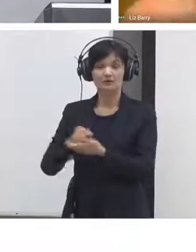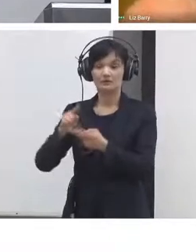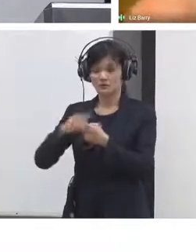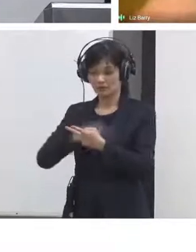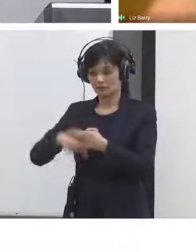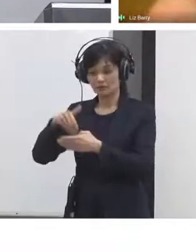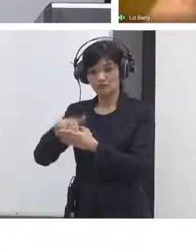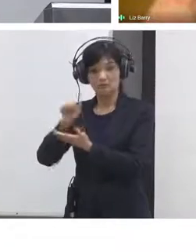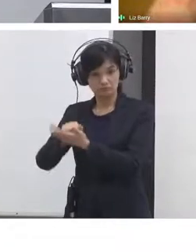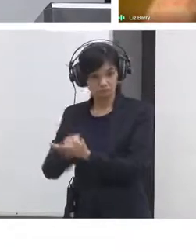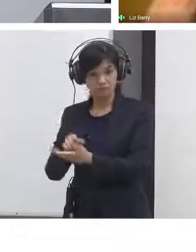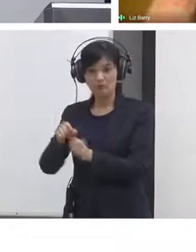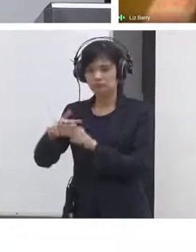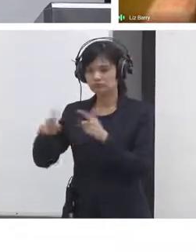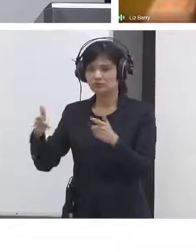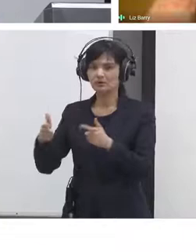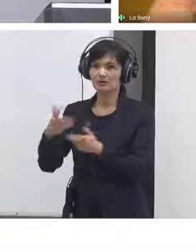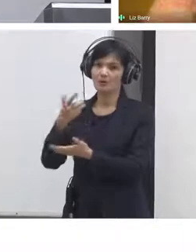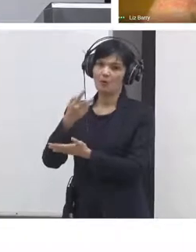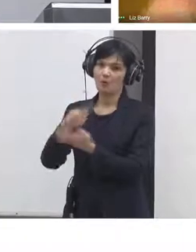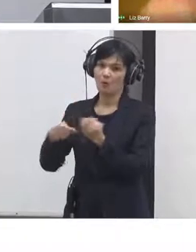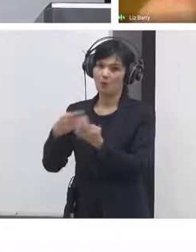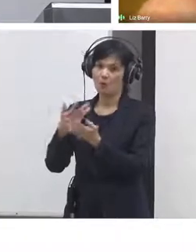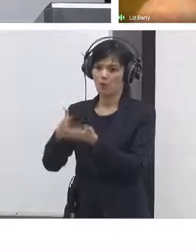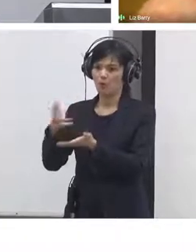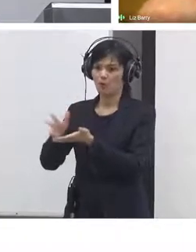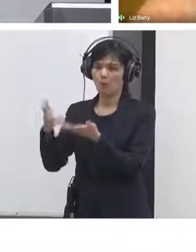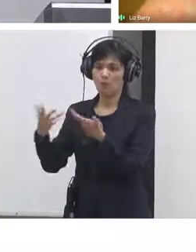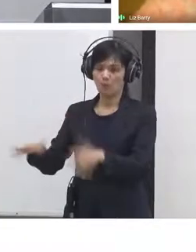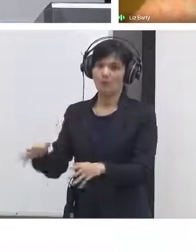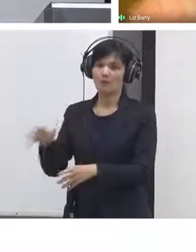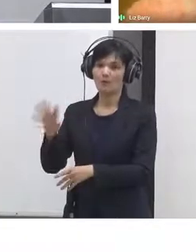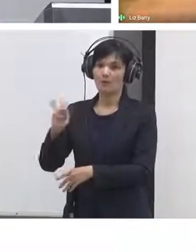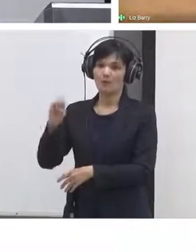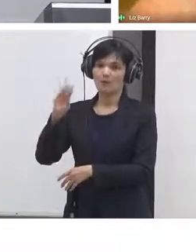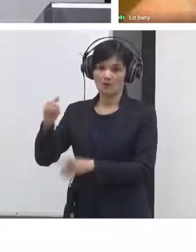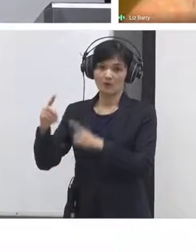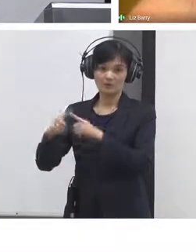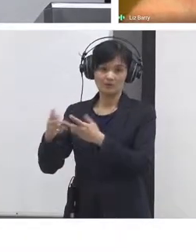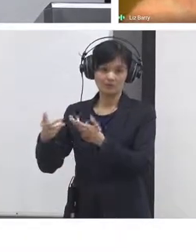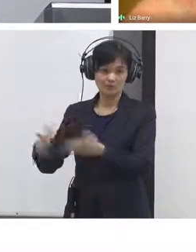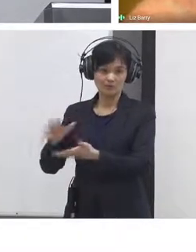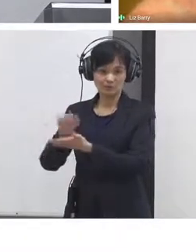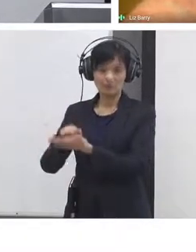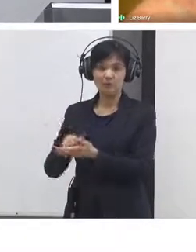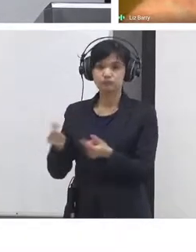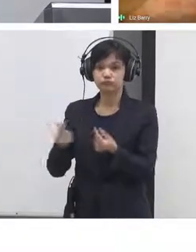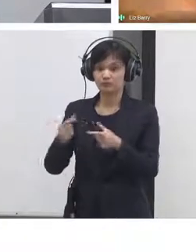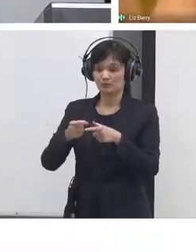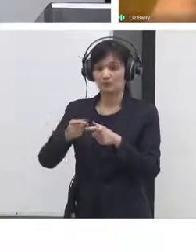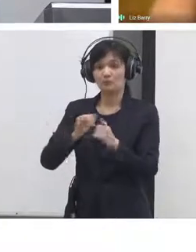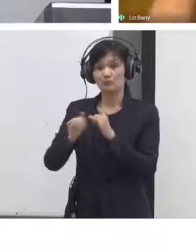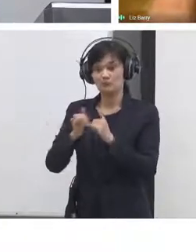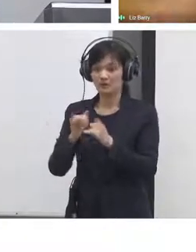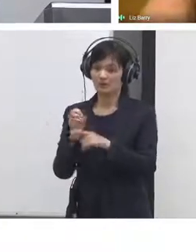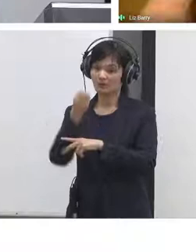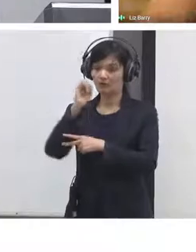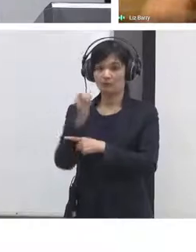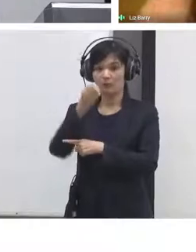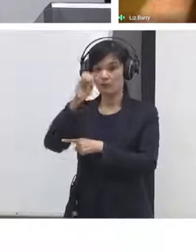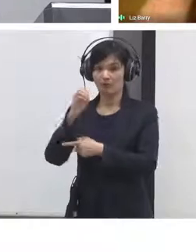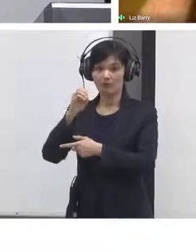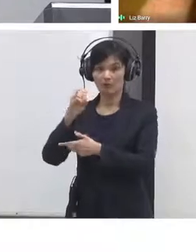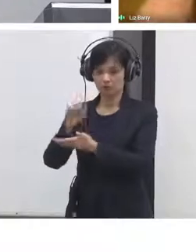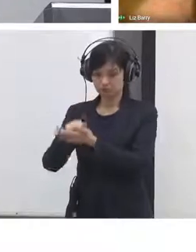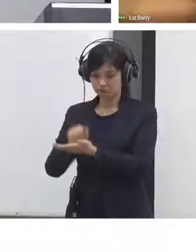randomly through a civic lottery and then as people responded with their availability by the way these terms